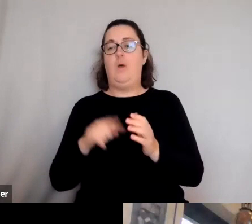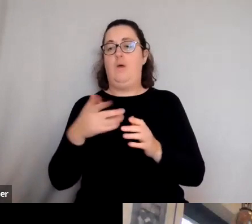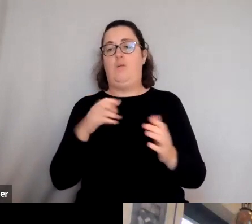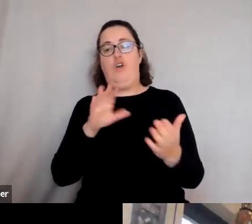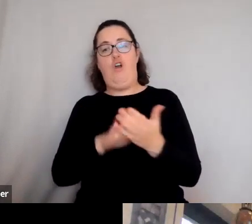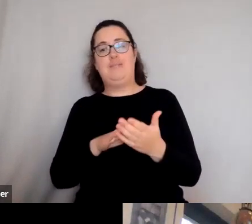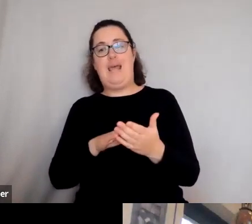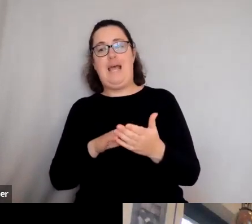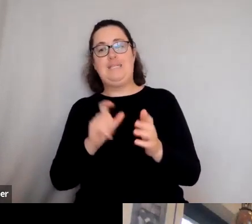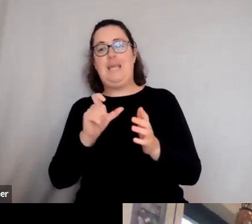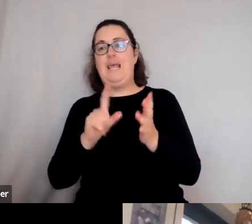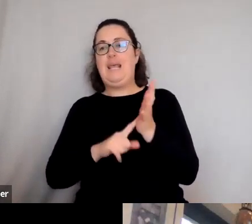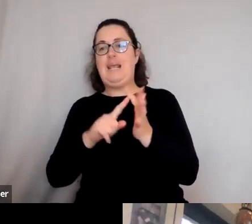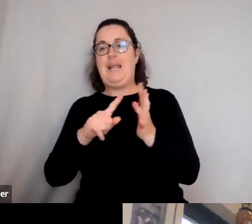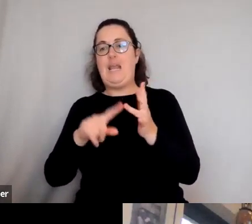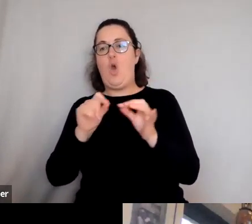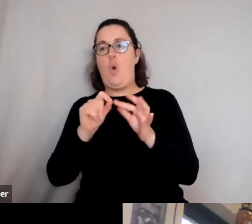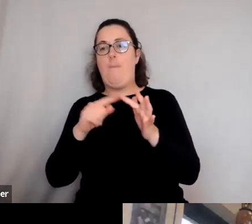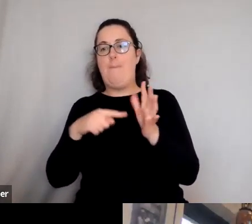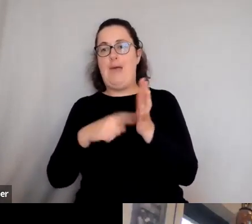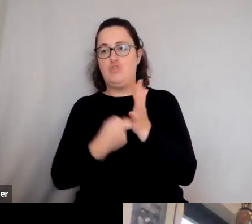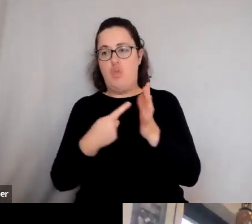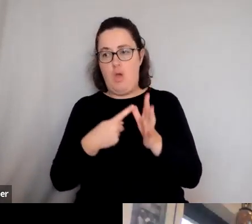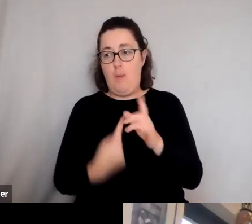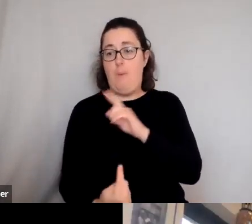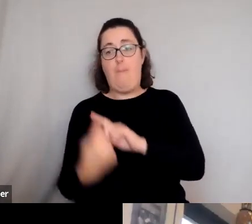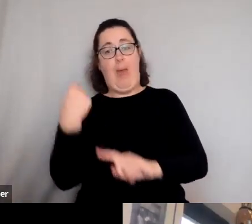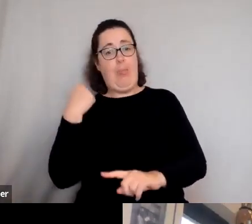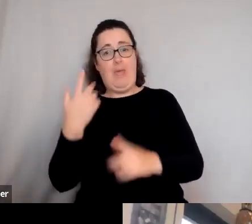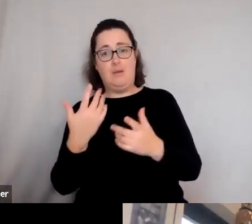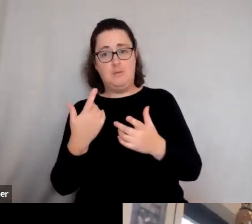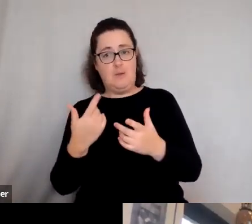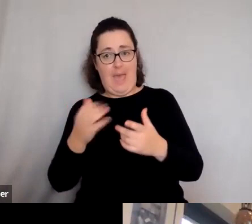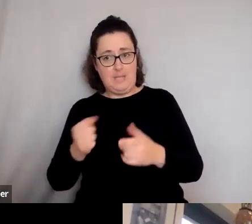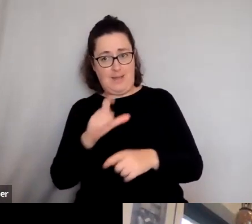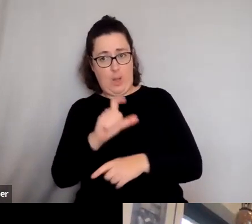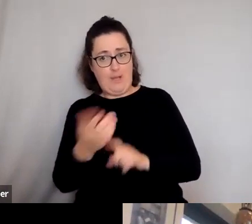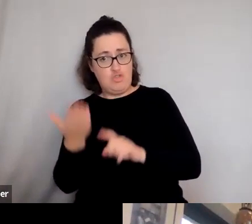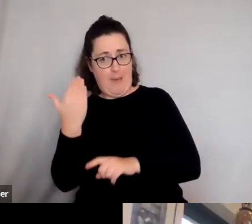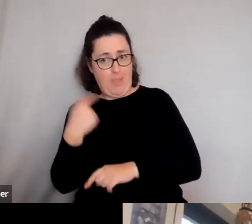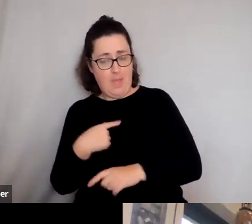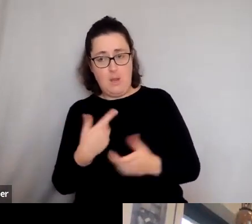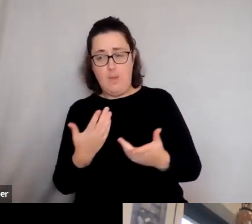film nearly bankrupted a whole movie studio it ran over. that's right. It's this idea that it's suddenly a bit new. As you say,